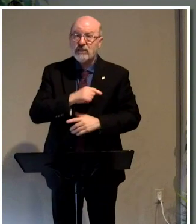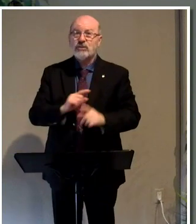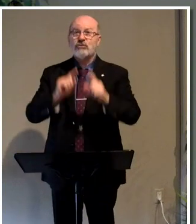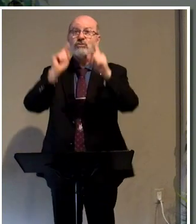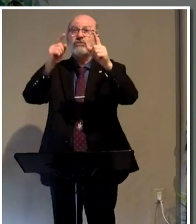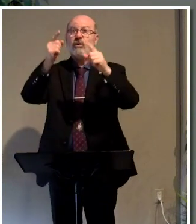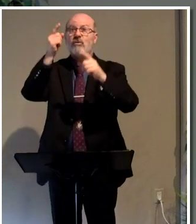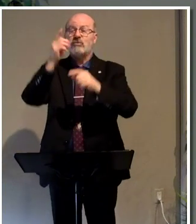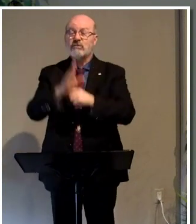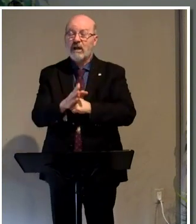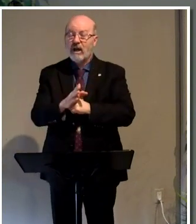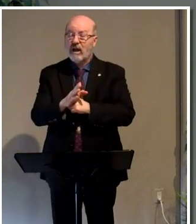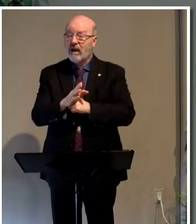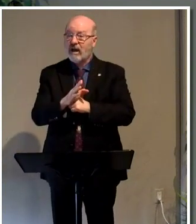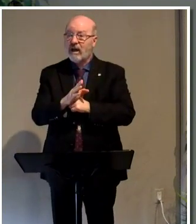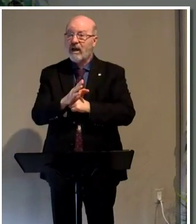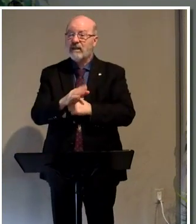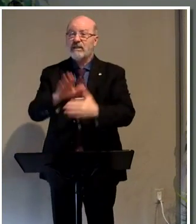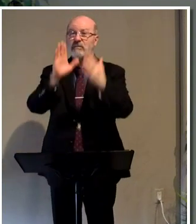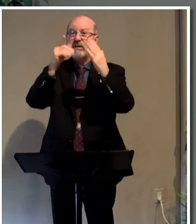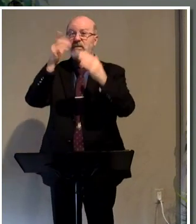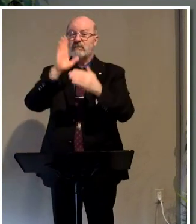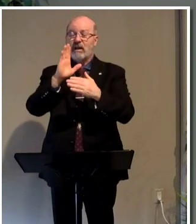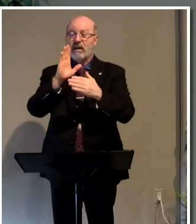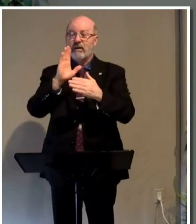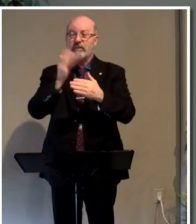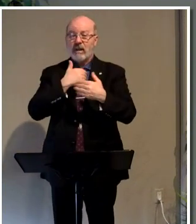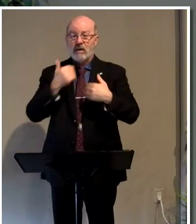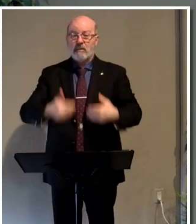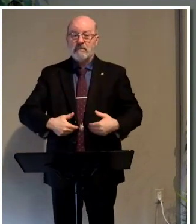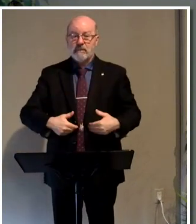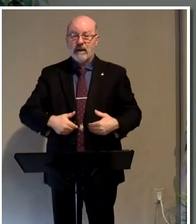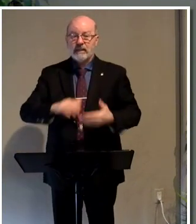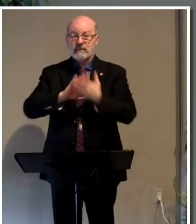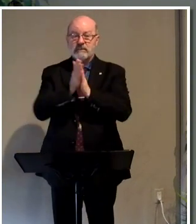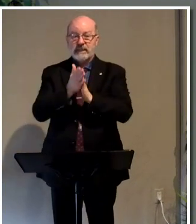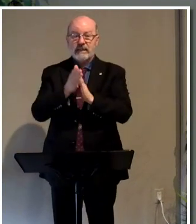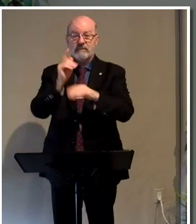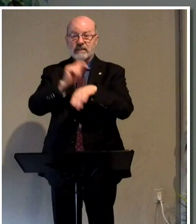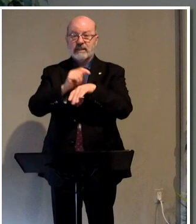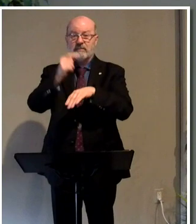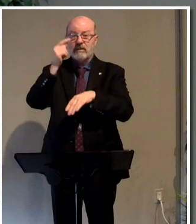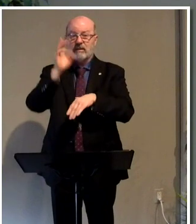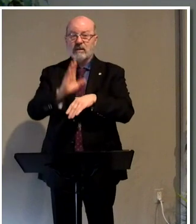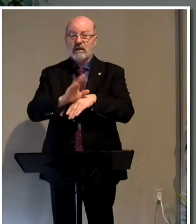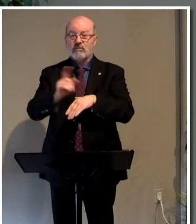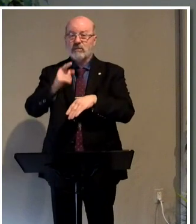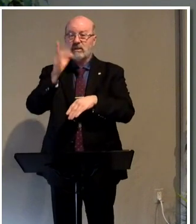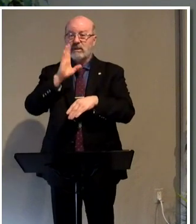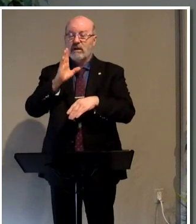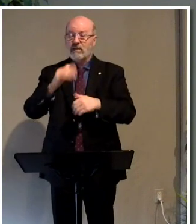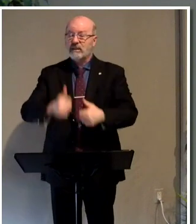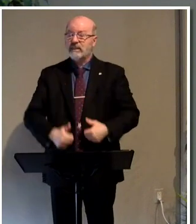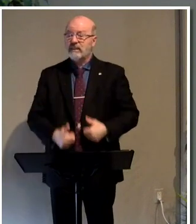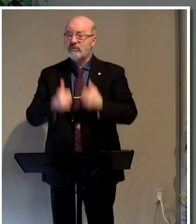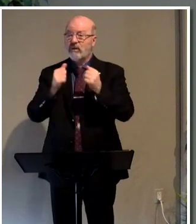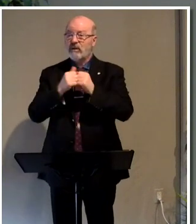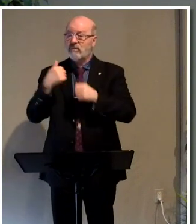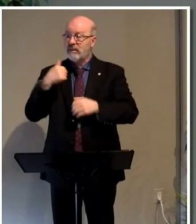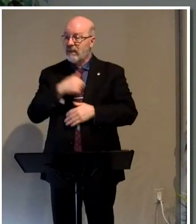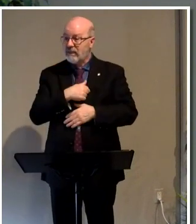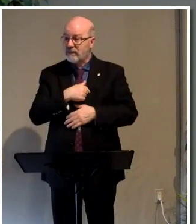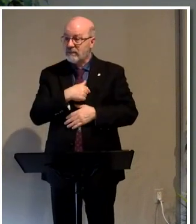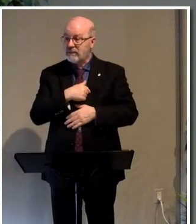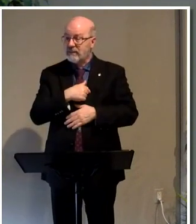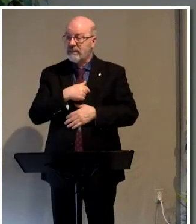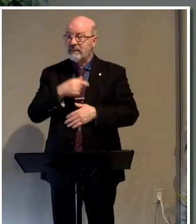to God and to be in his presence. And our bodies became the temple of God where God can dwell with us. That